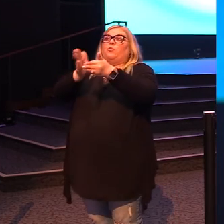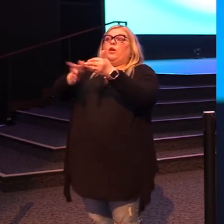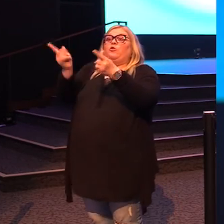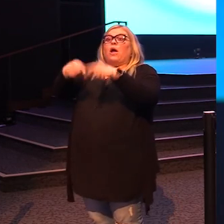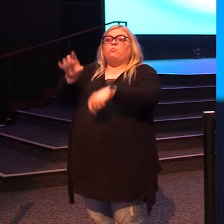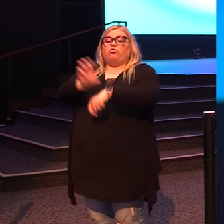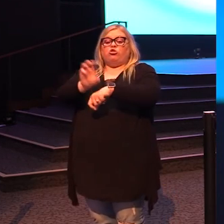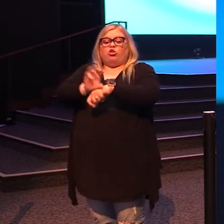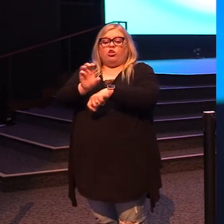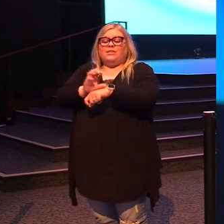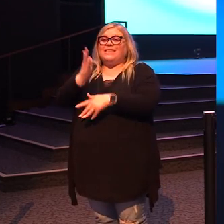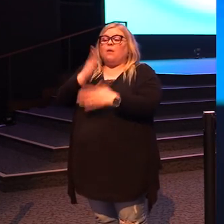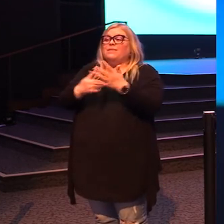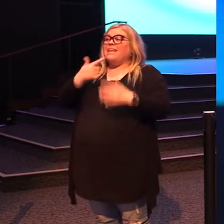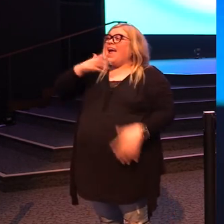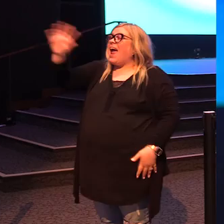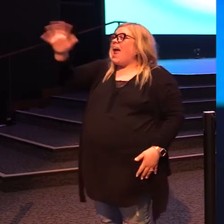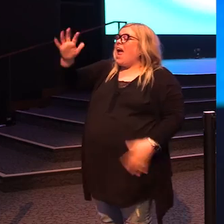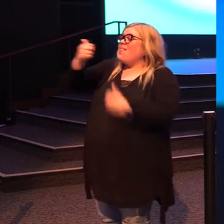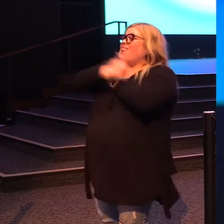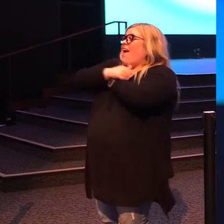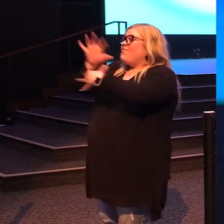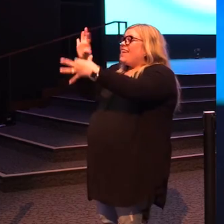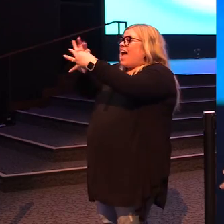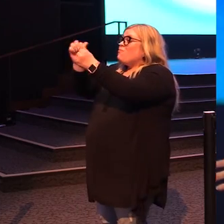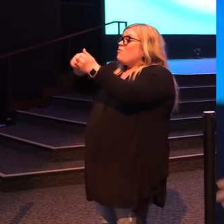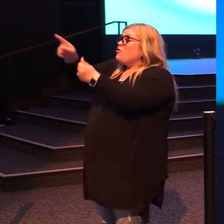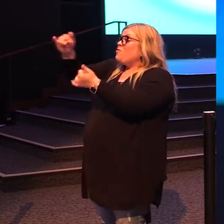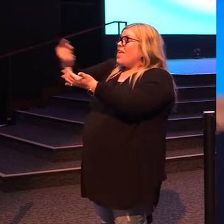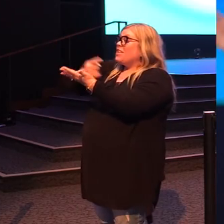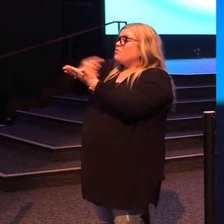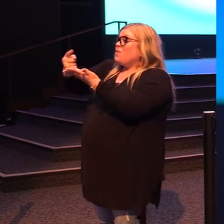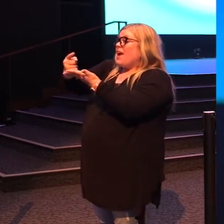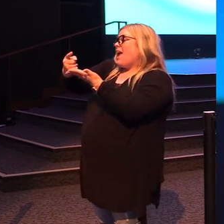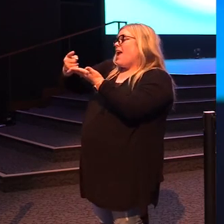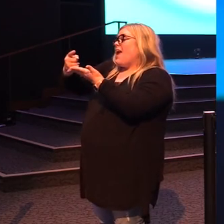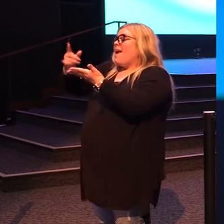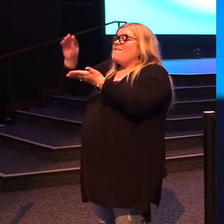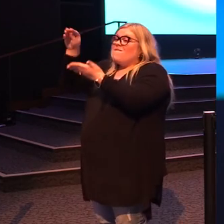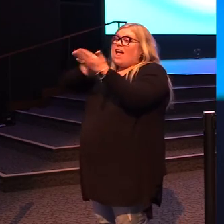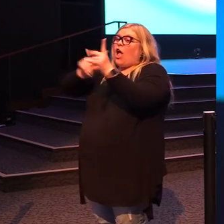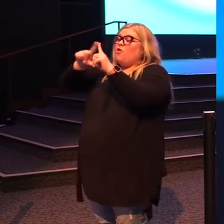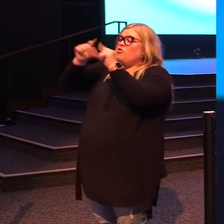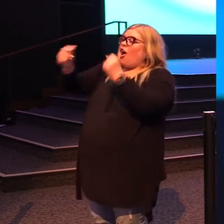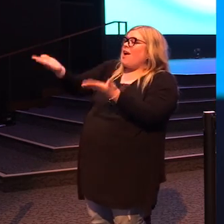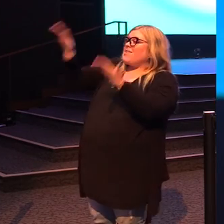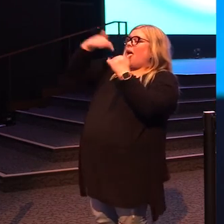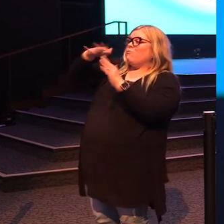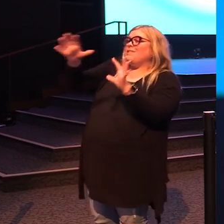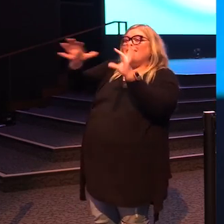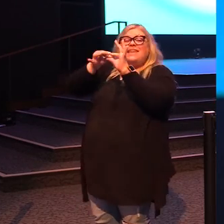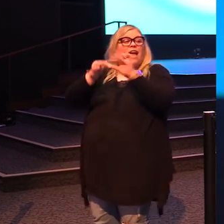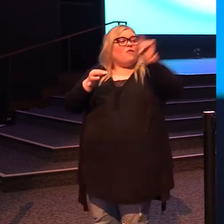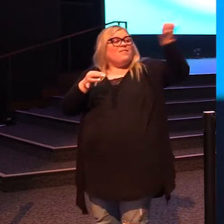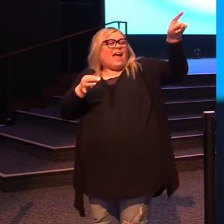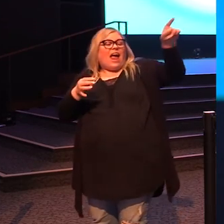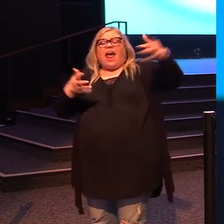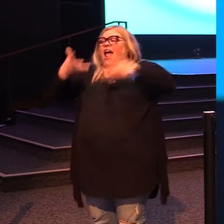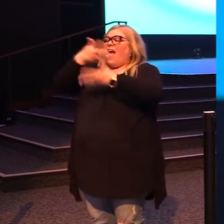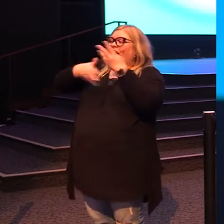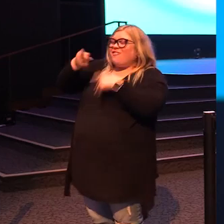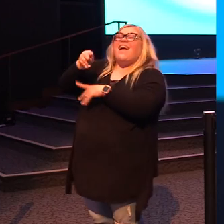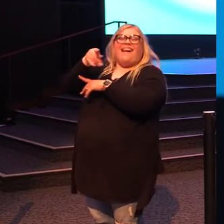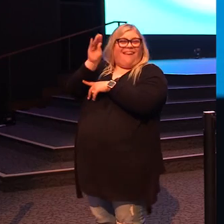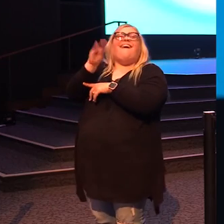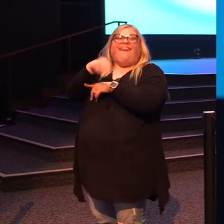services, someone will say, hey, we'd love to connect. Fill out a connect card. Come to the connect station and you nod